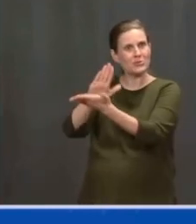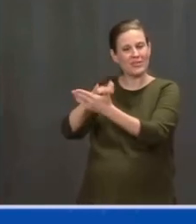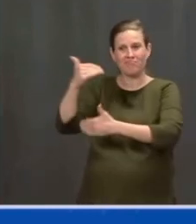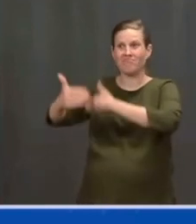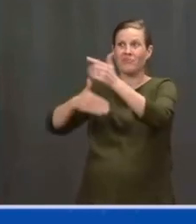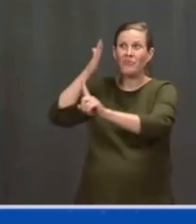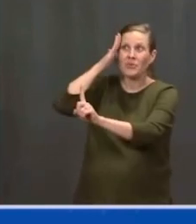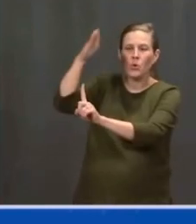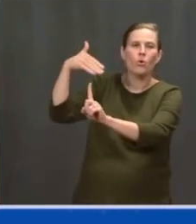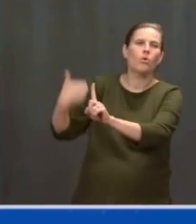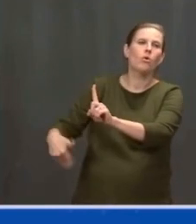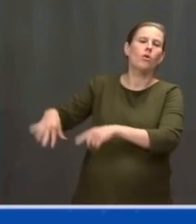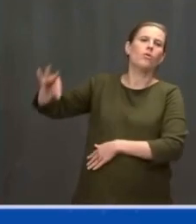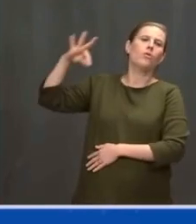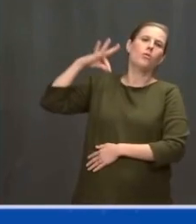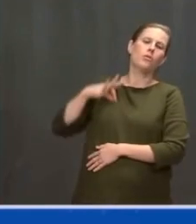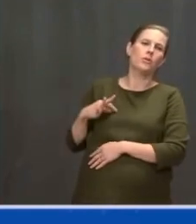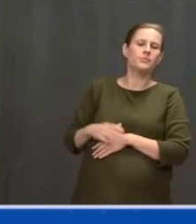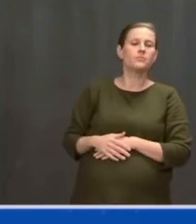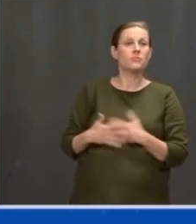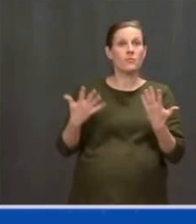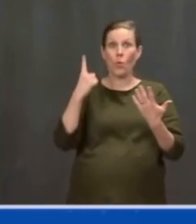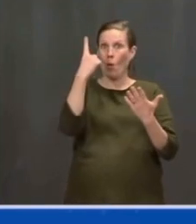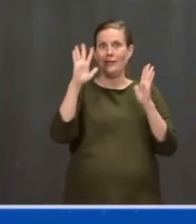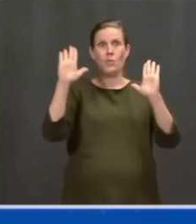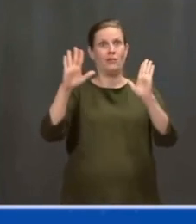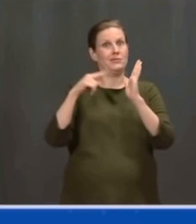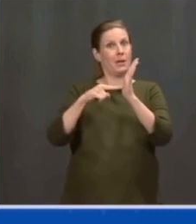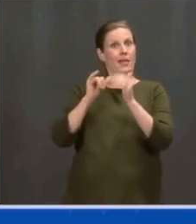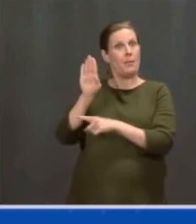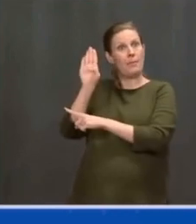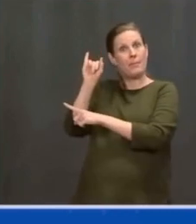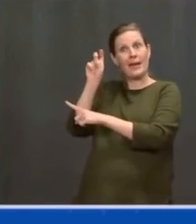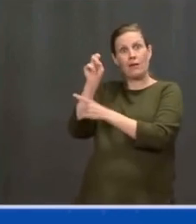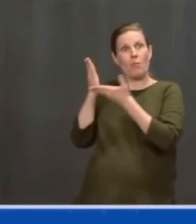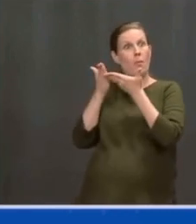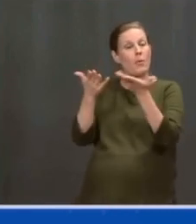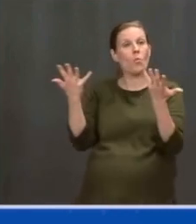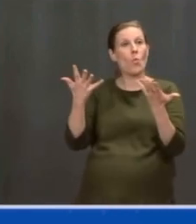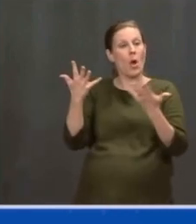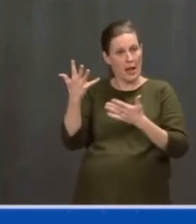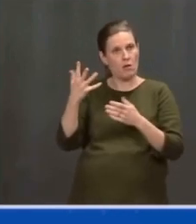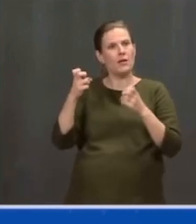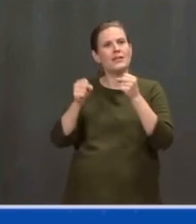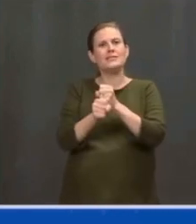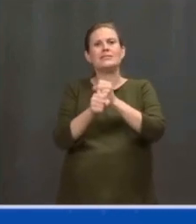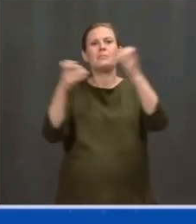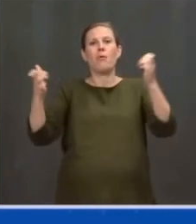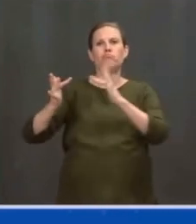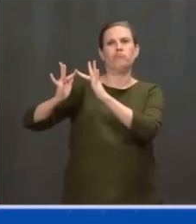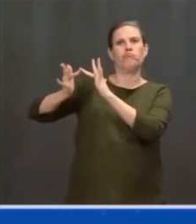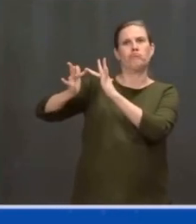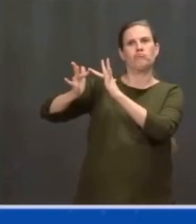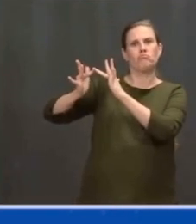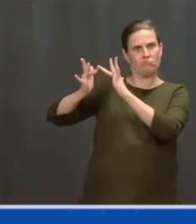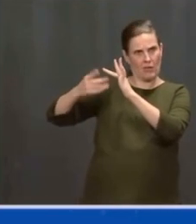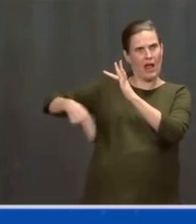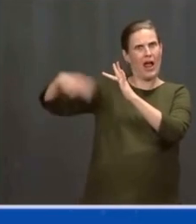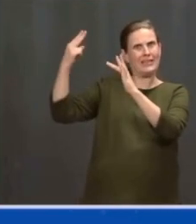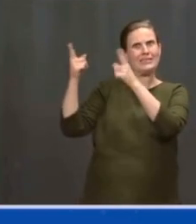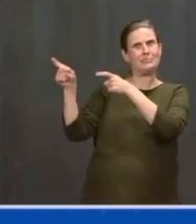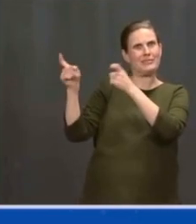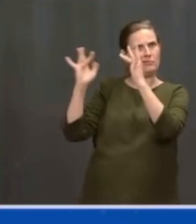President Biden proposes a massive expansion of high-speed broadband, and that's critical to the health of so many small towns in this area.